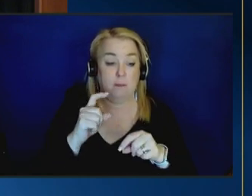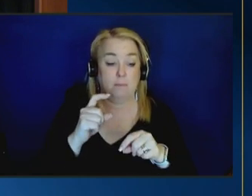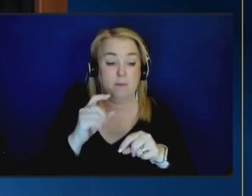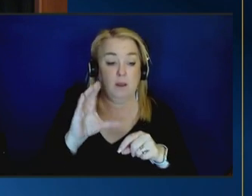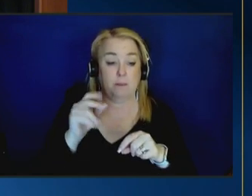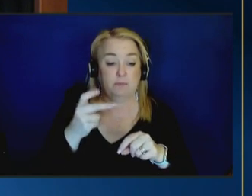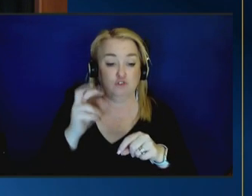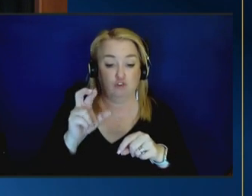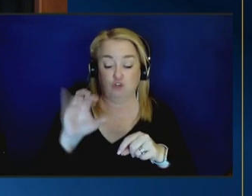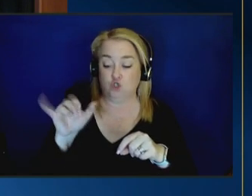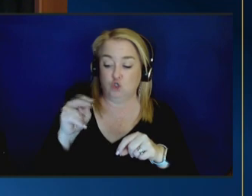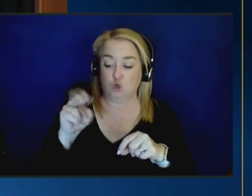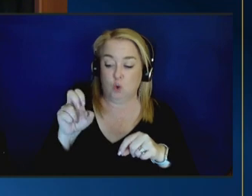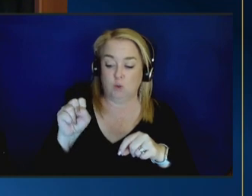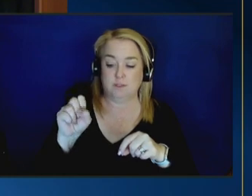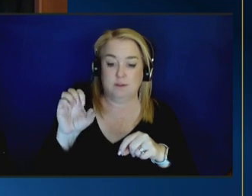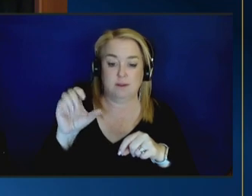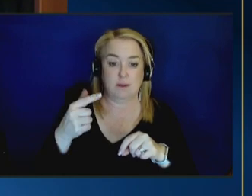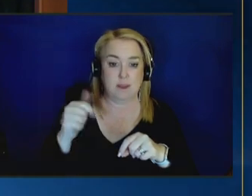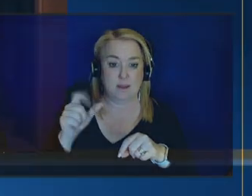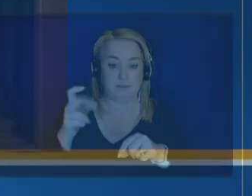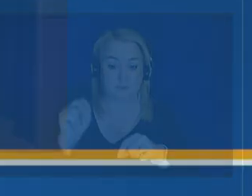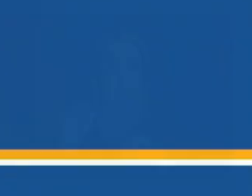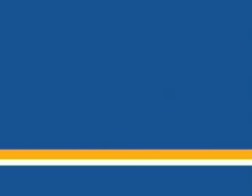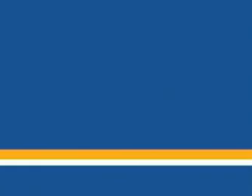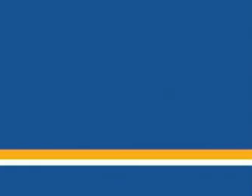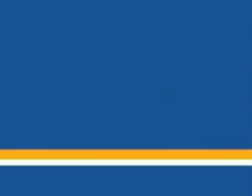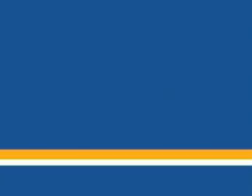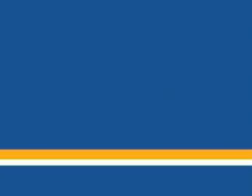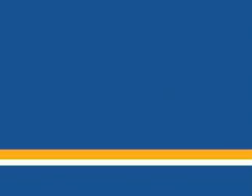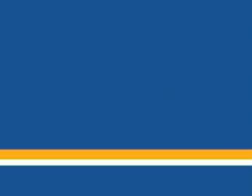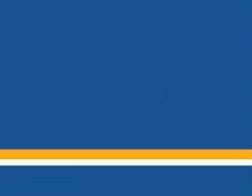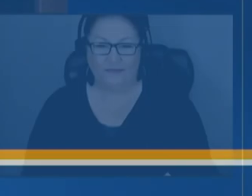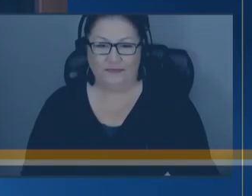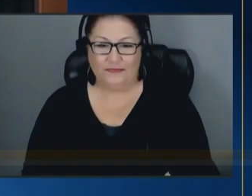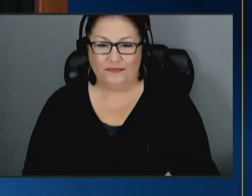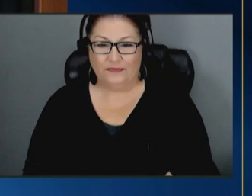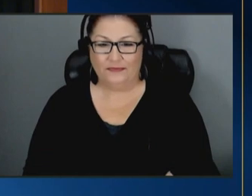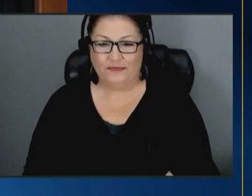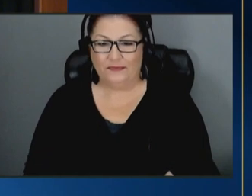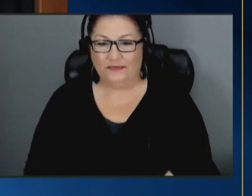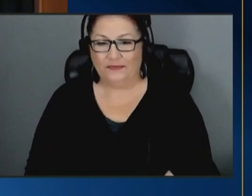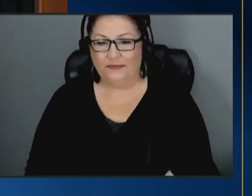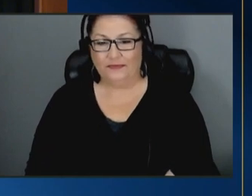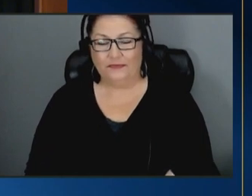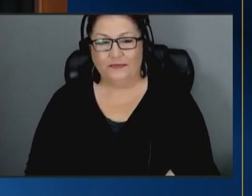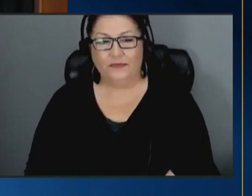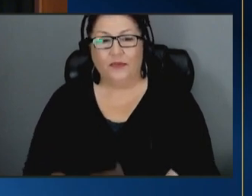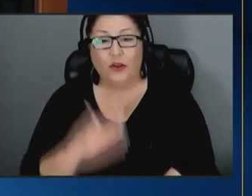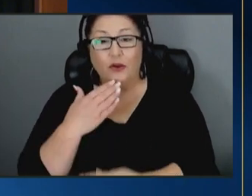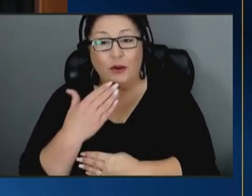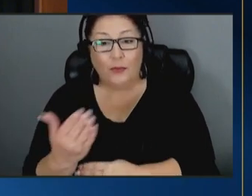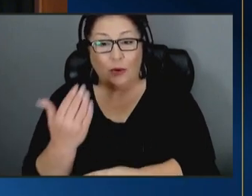good morning